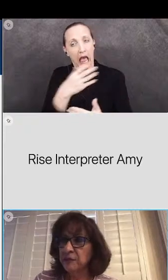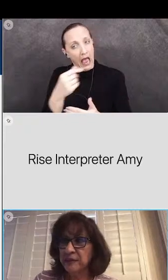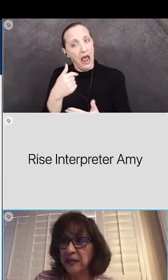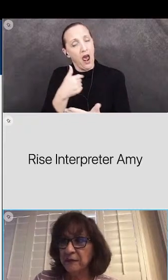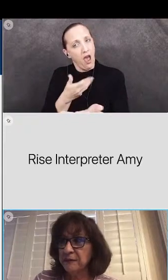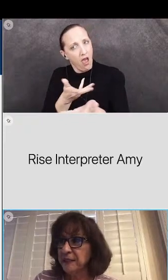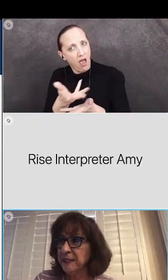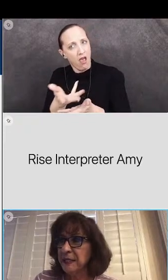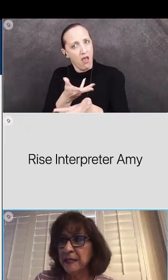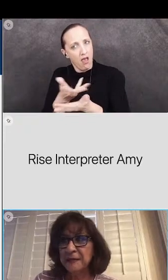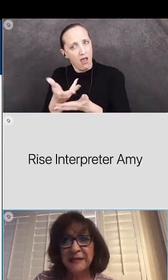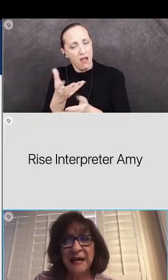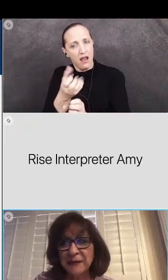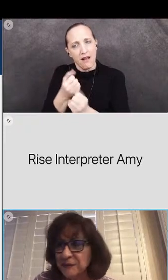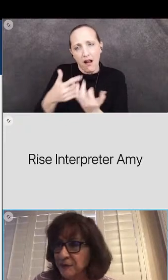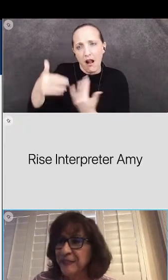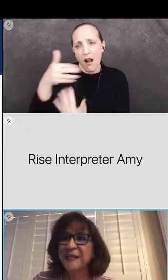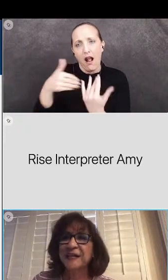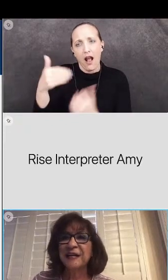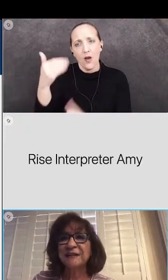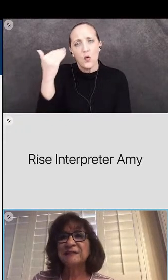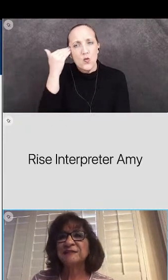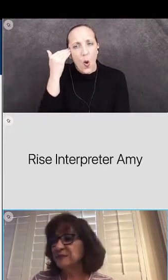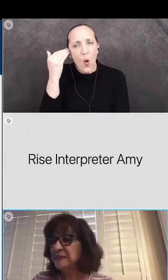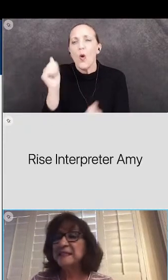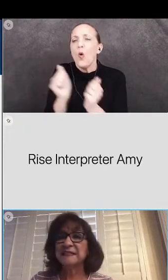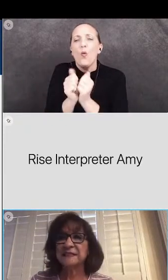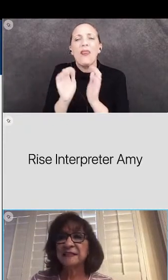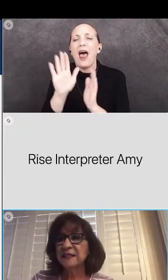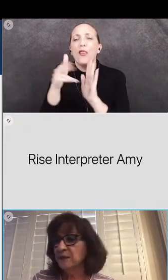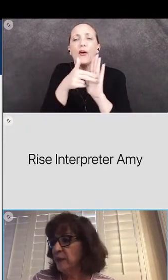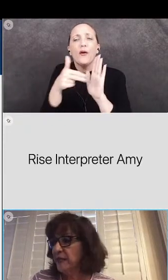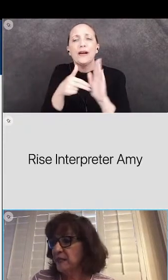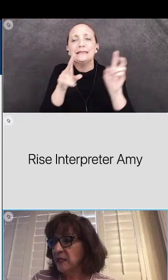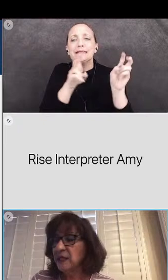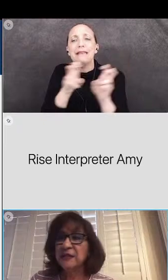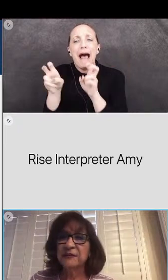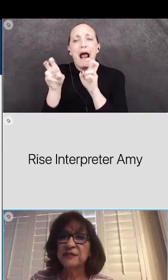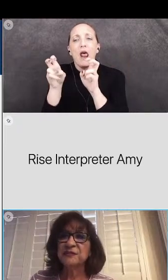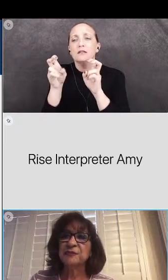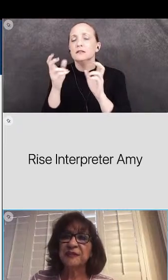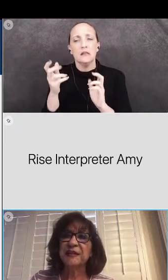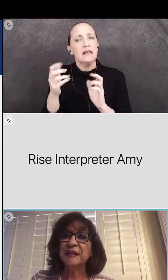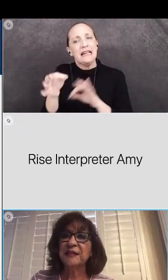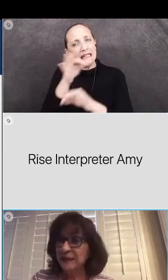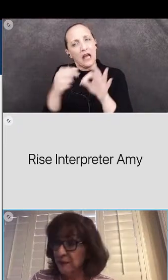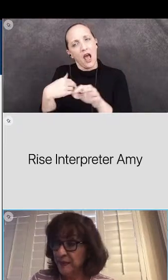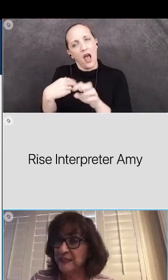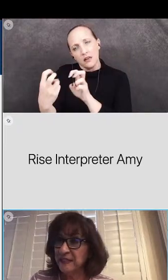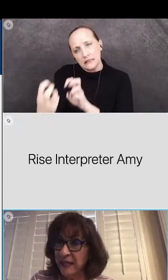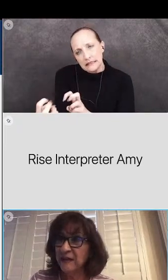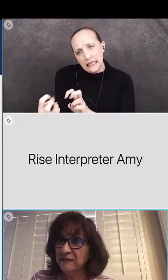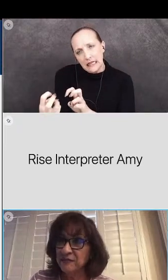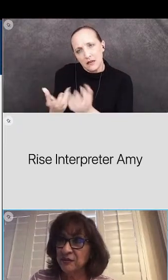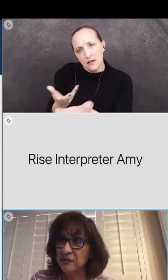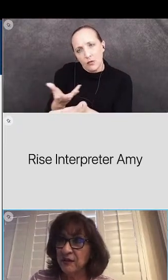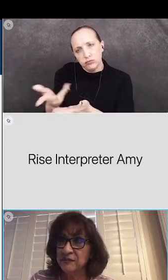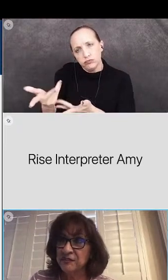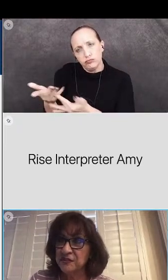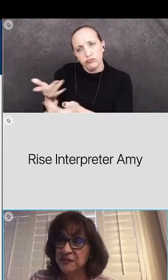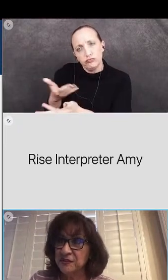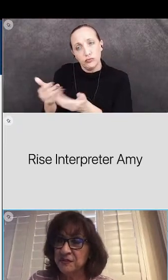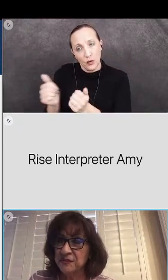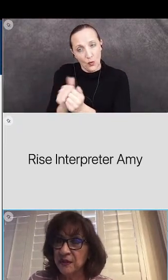you know, without any titles or anything, I got to sit with a lot of these groups and, and we did have